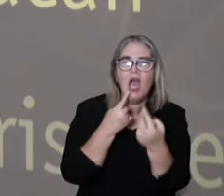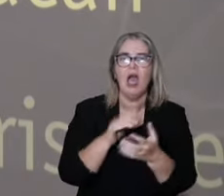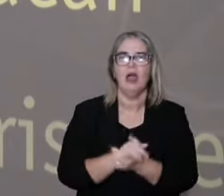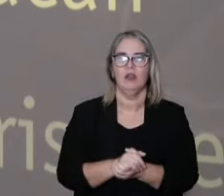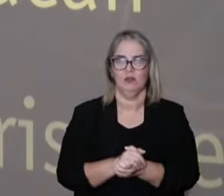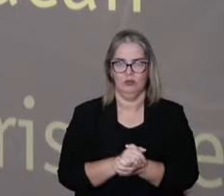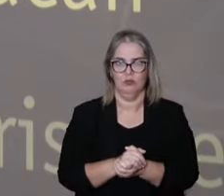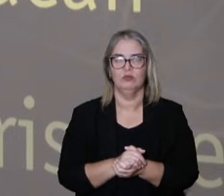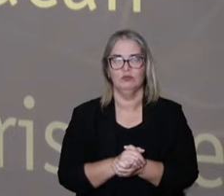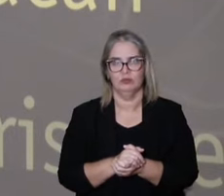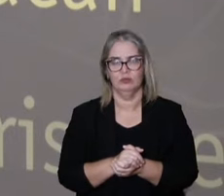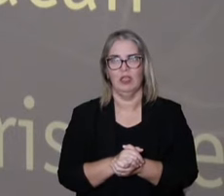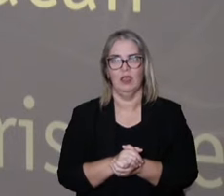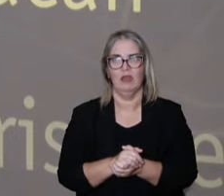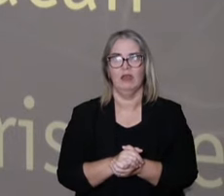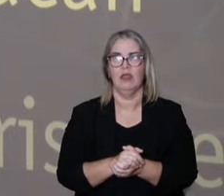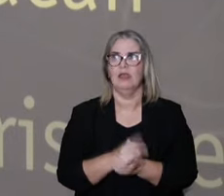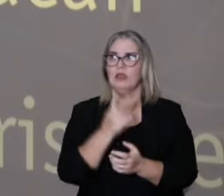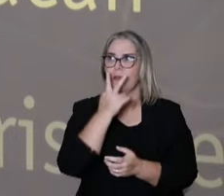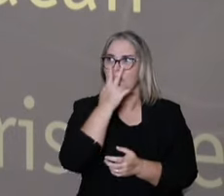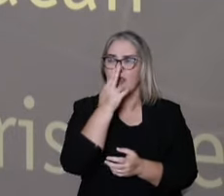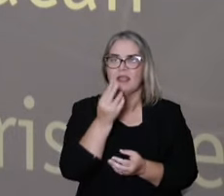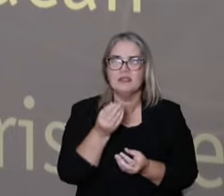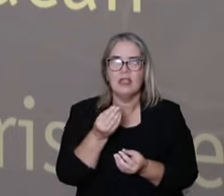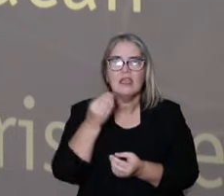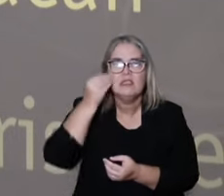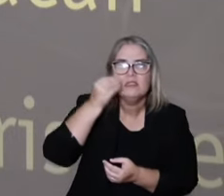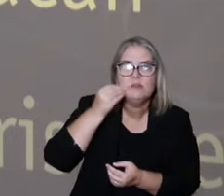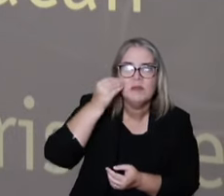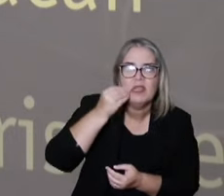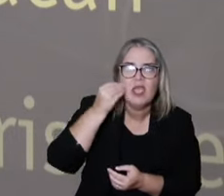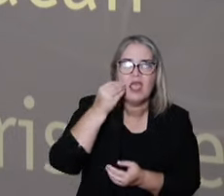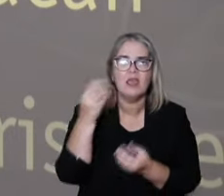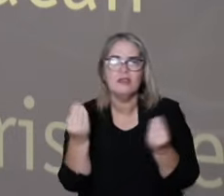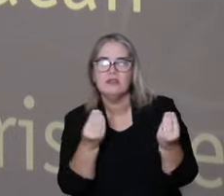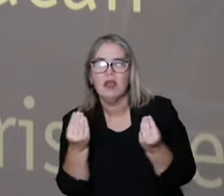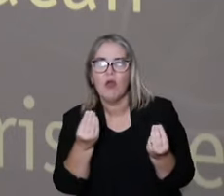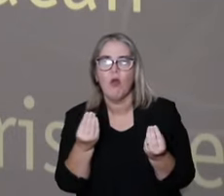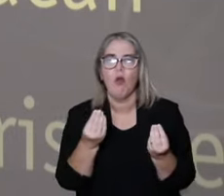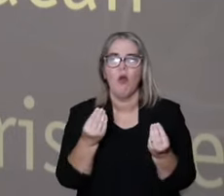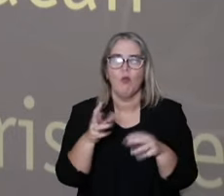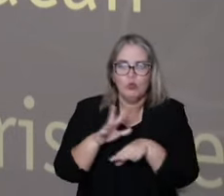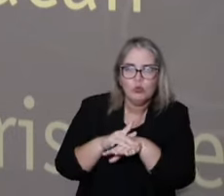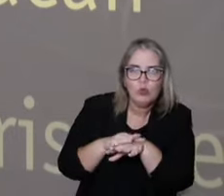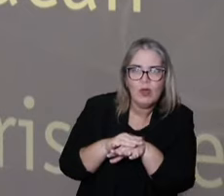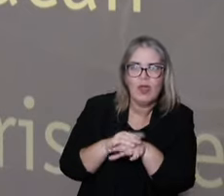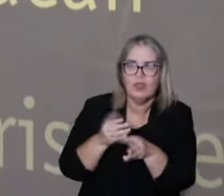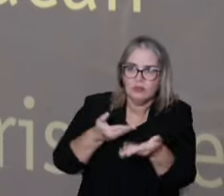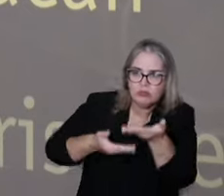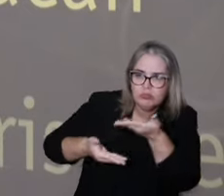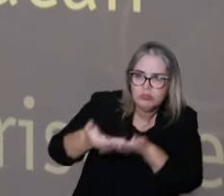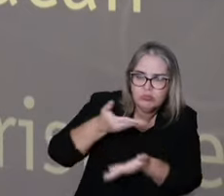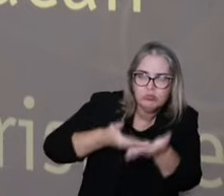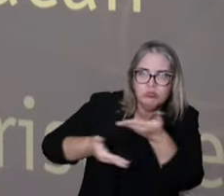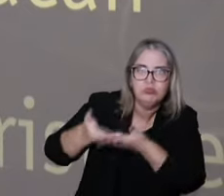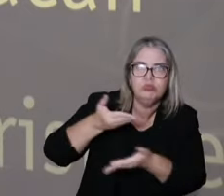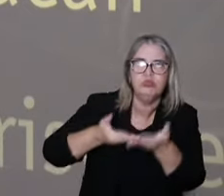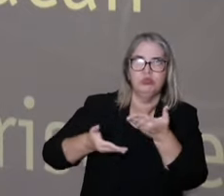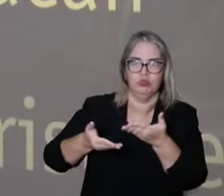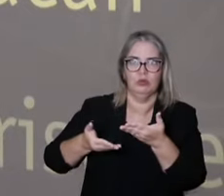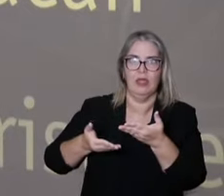there, there is a history there and value that history, the experience in this process.